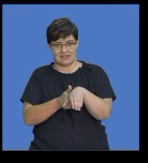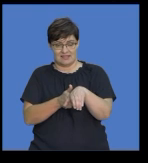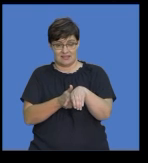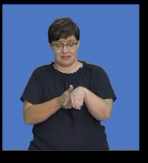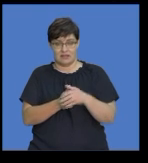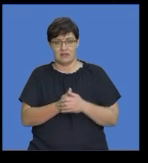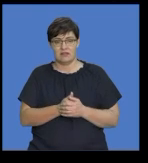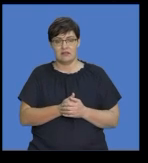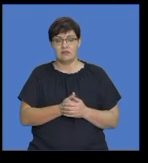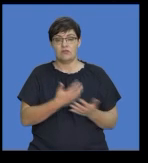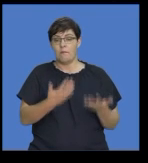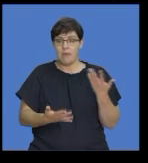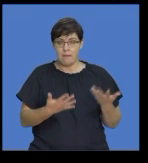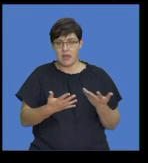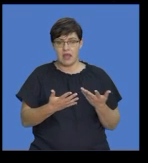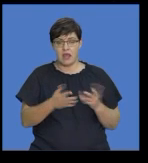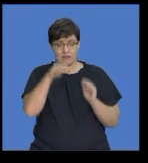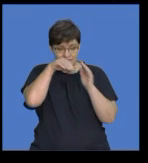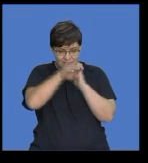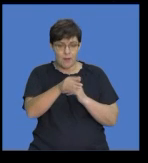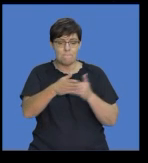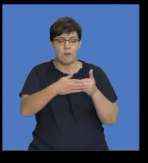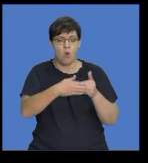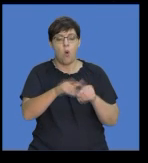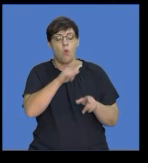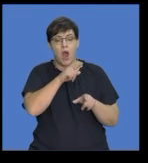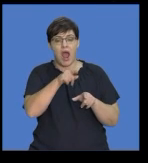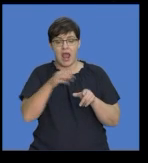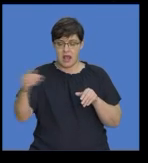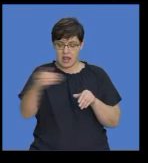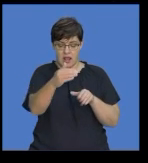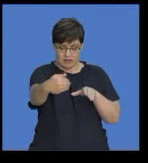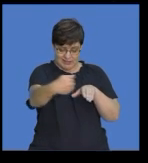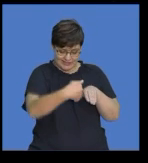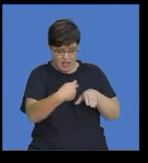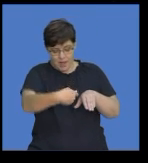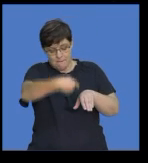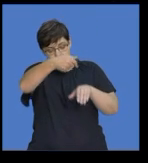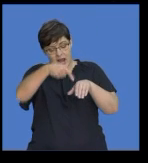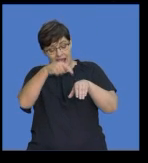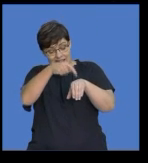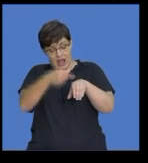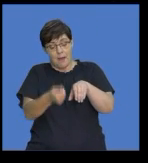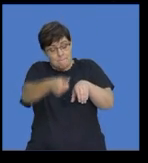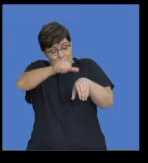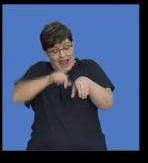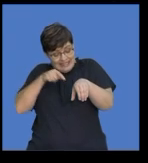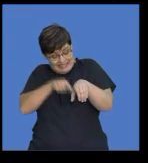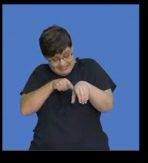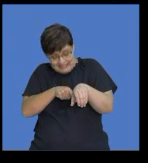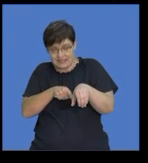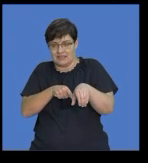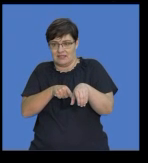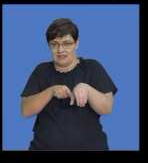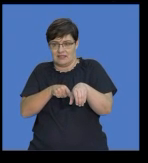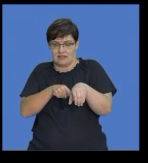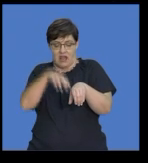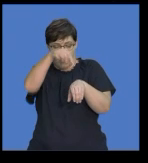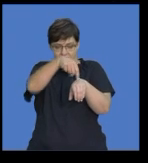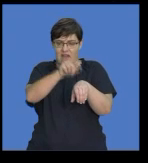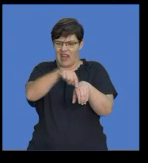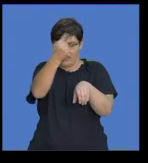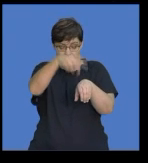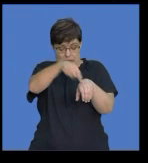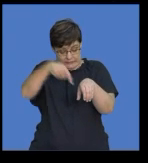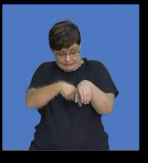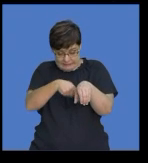in a little further and the place that you are looking for is behind the place in front between again is